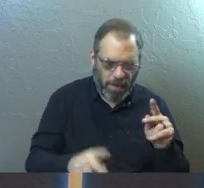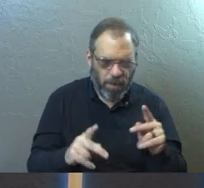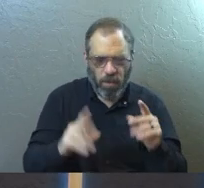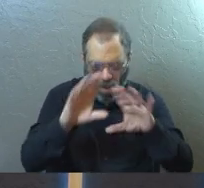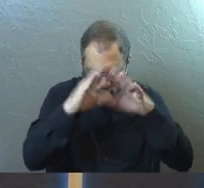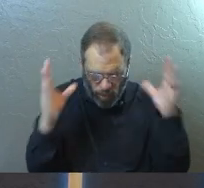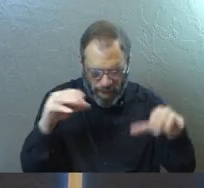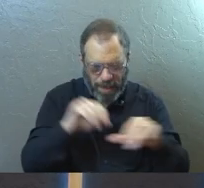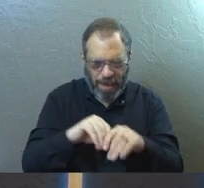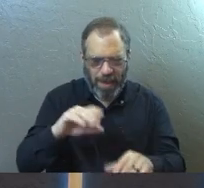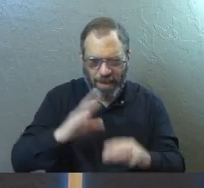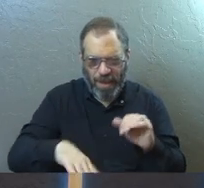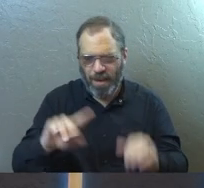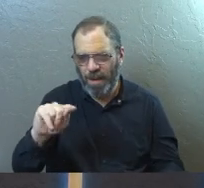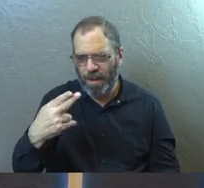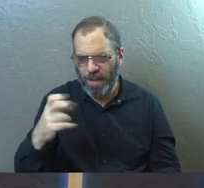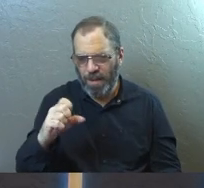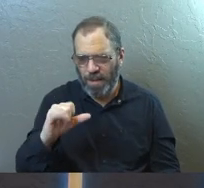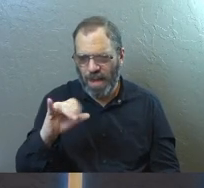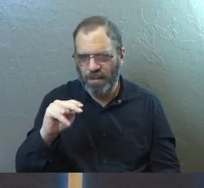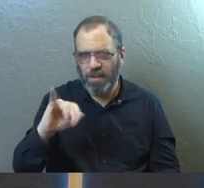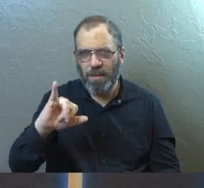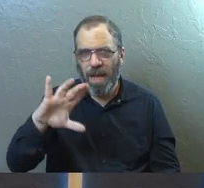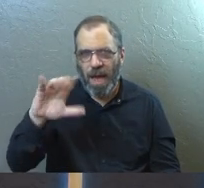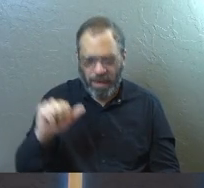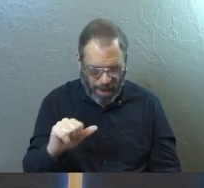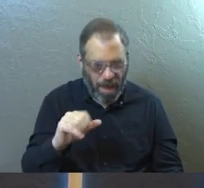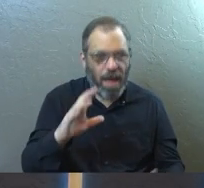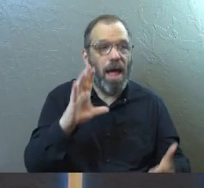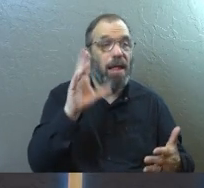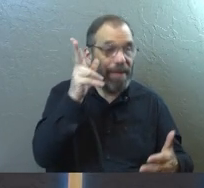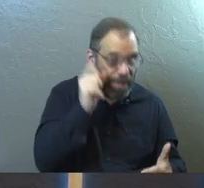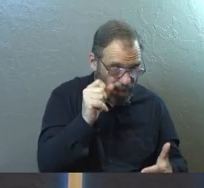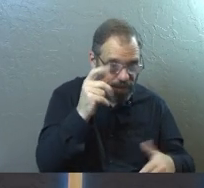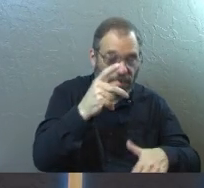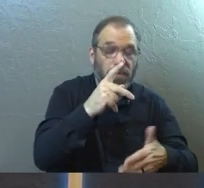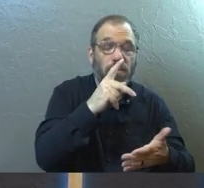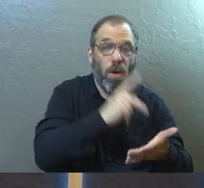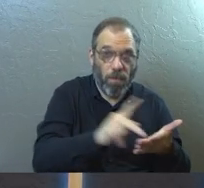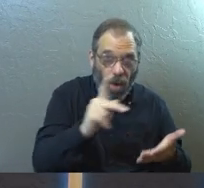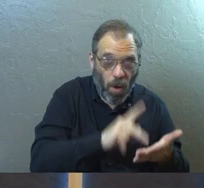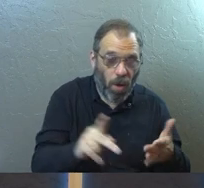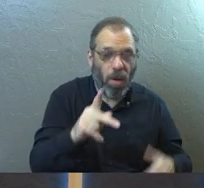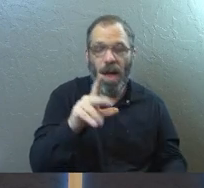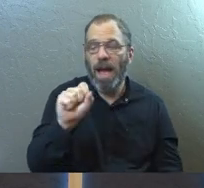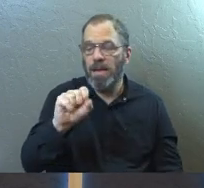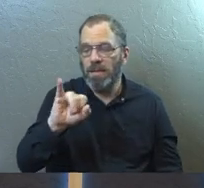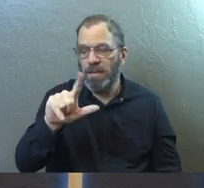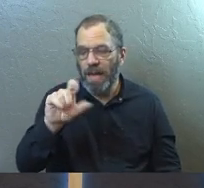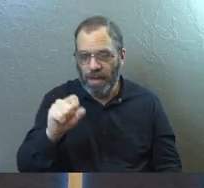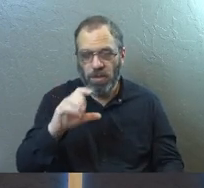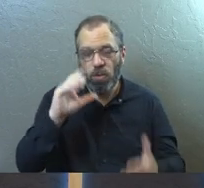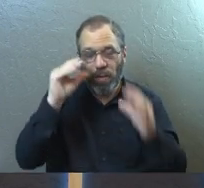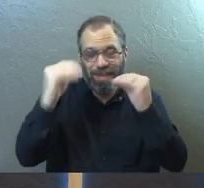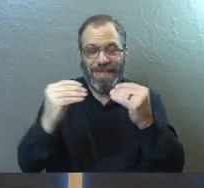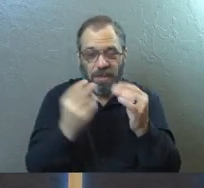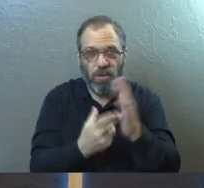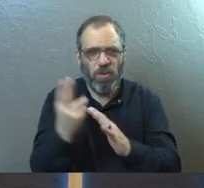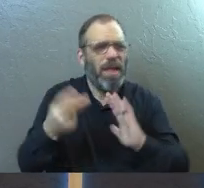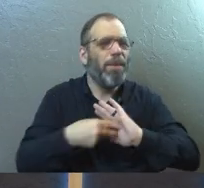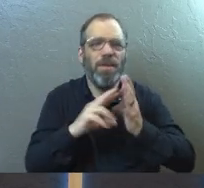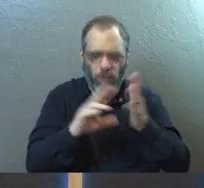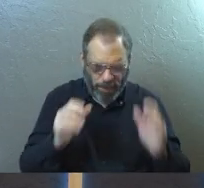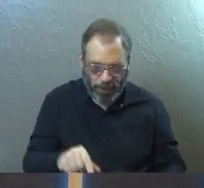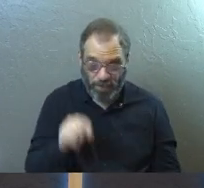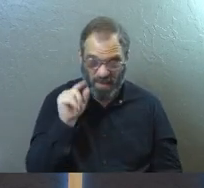Thessalonica. And they listened eagerly to Paul's message. They searched the scriptures day after day to see if Paul and Silas were teaching the truth. What does